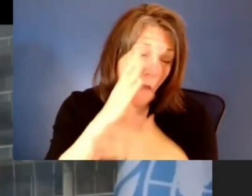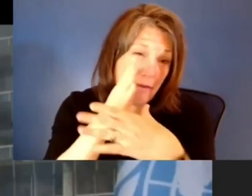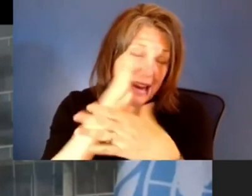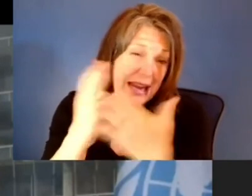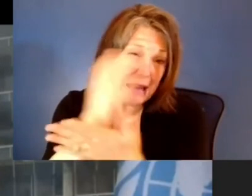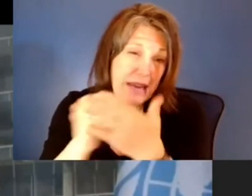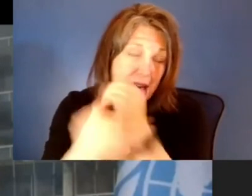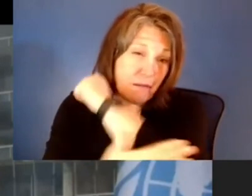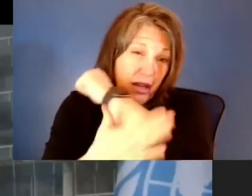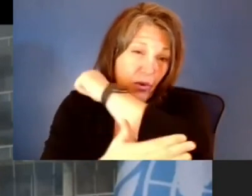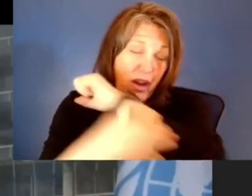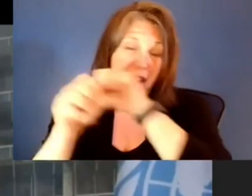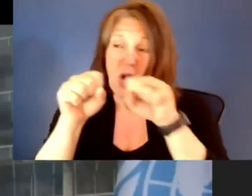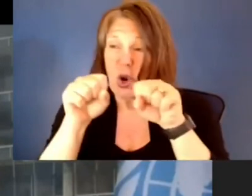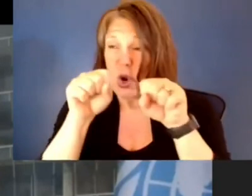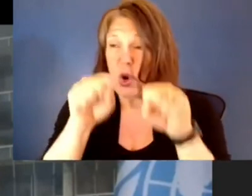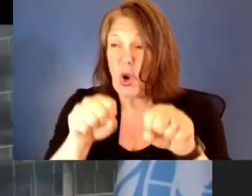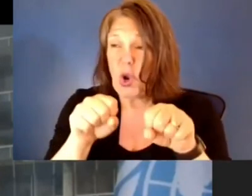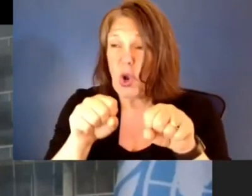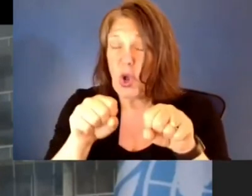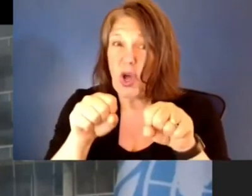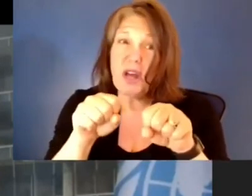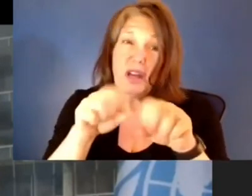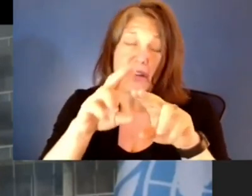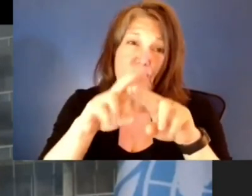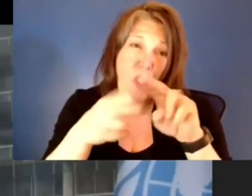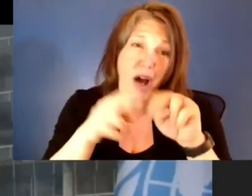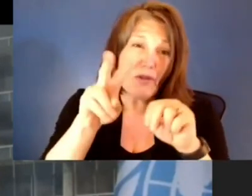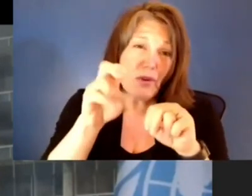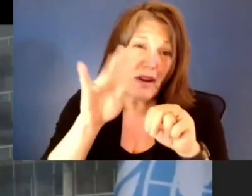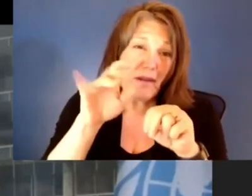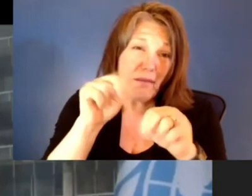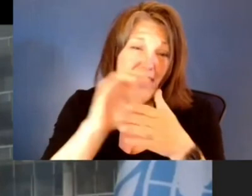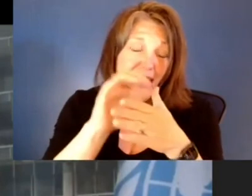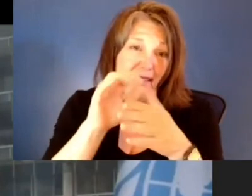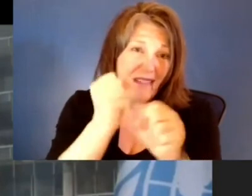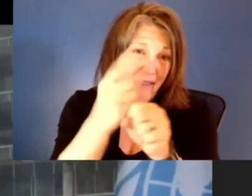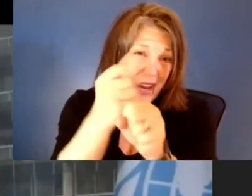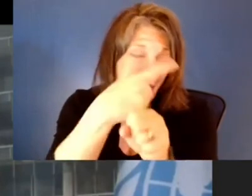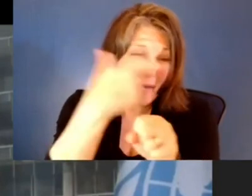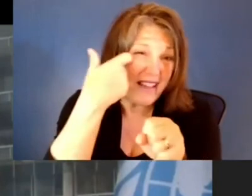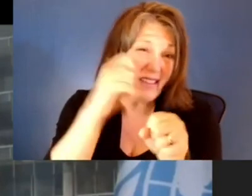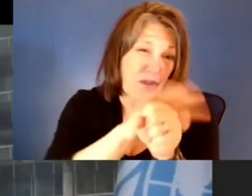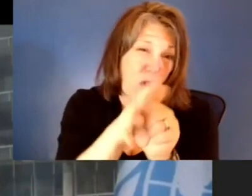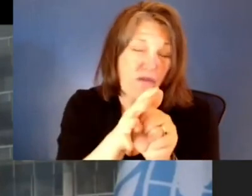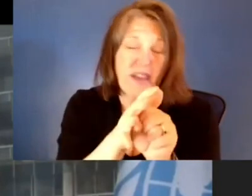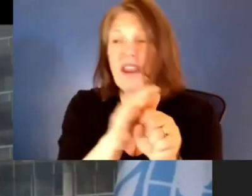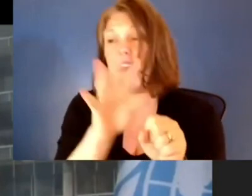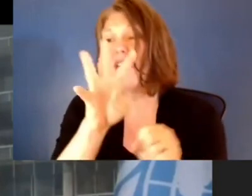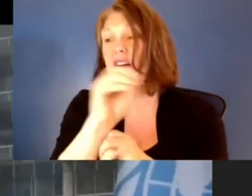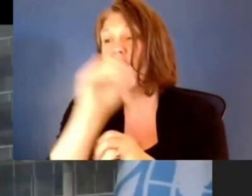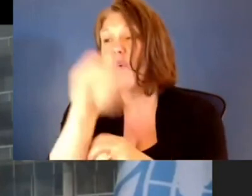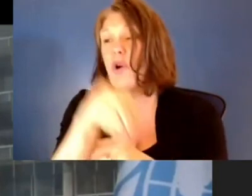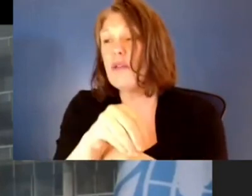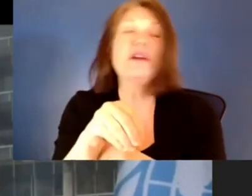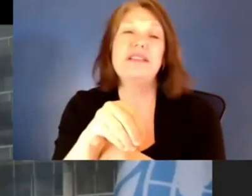to $200 billion per year because of COVID-19, 40% of the sum needed annually to achieve the United